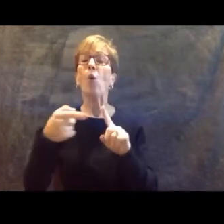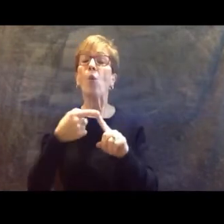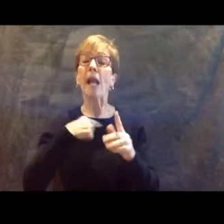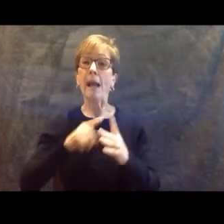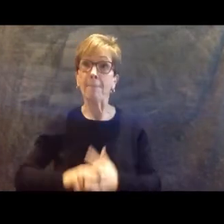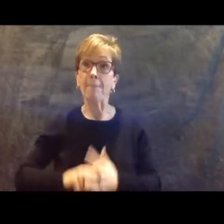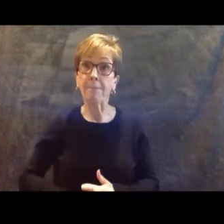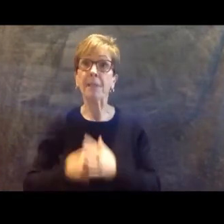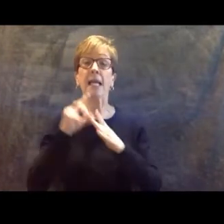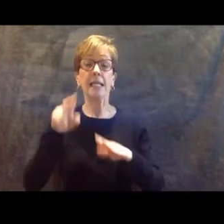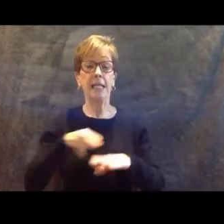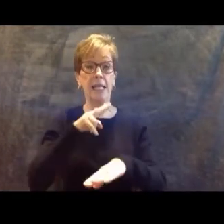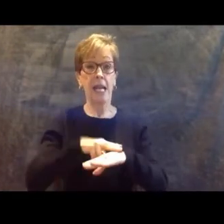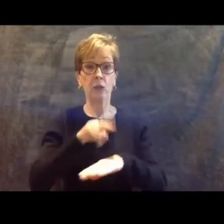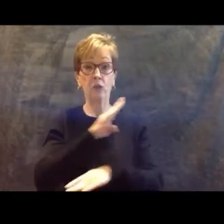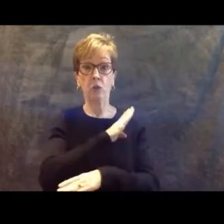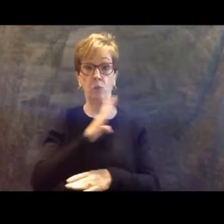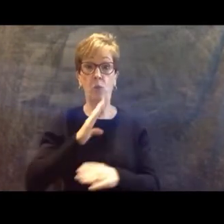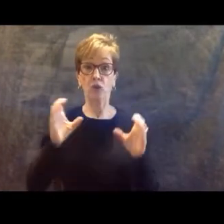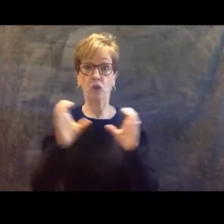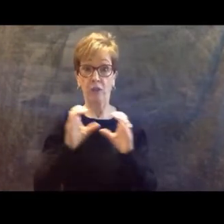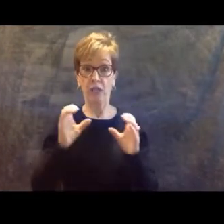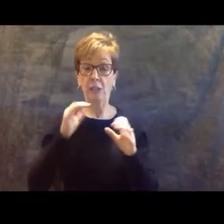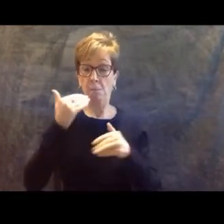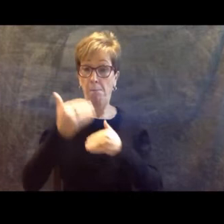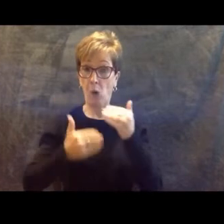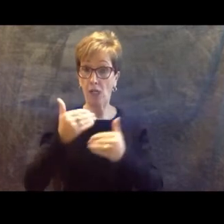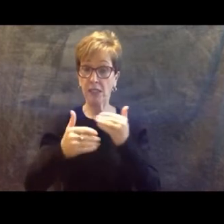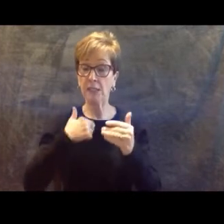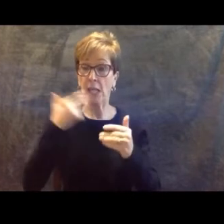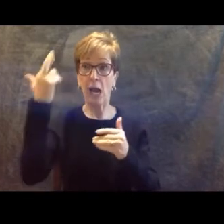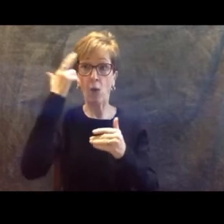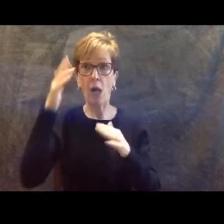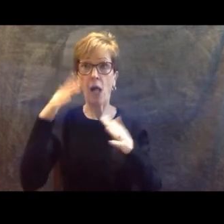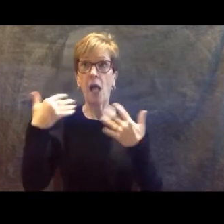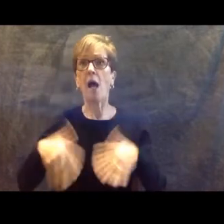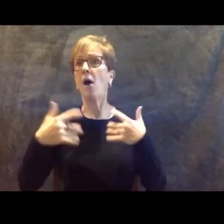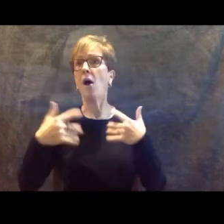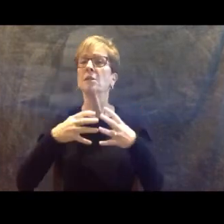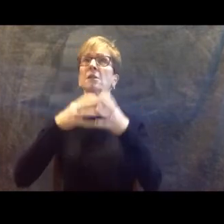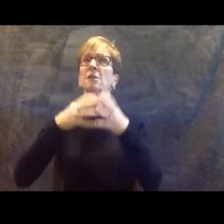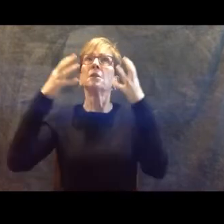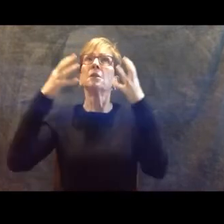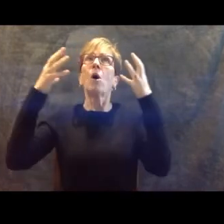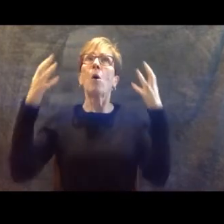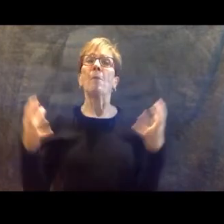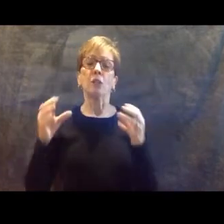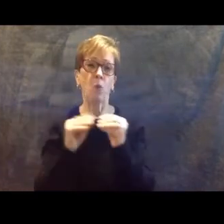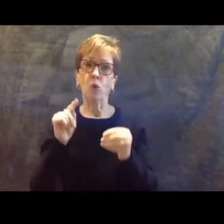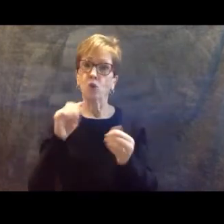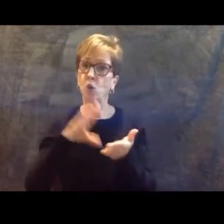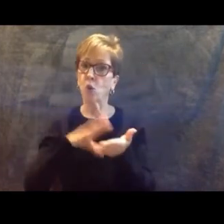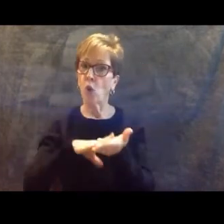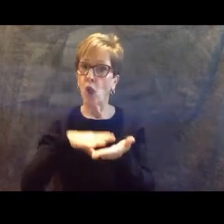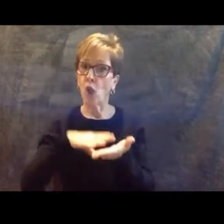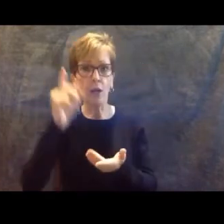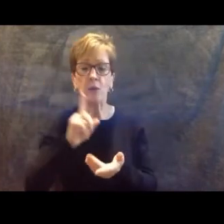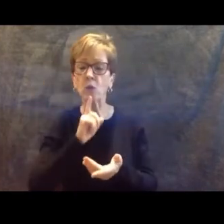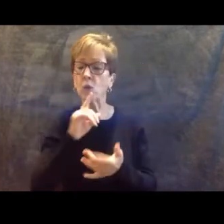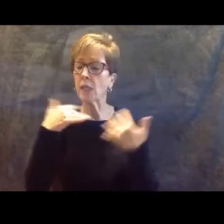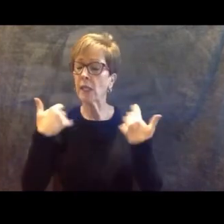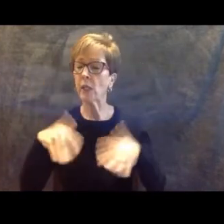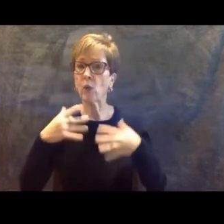however, when I engaged in the process, I realized I had so much more to learn. And it was incredibly challenging.